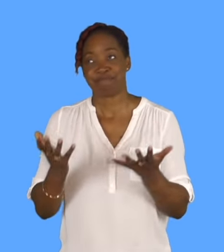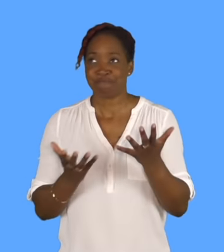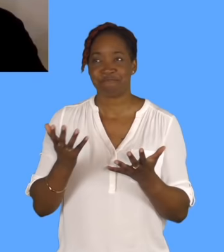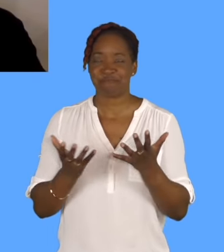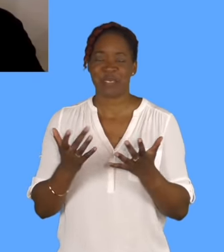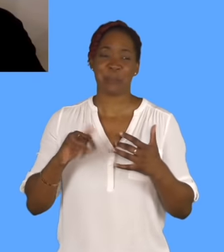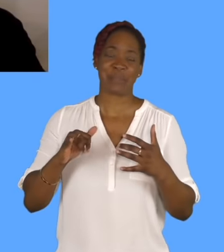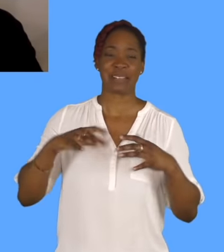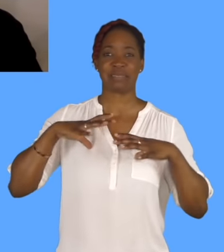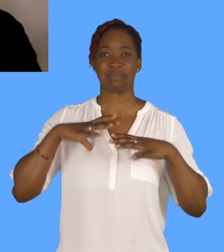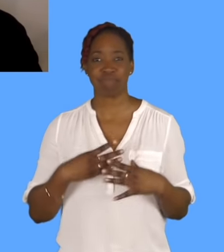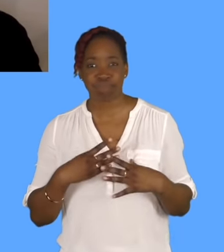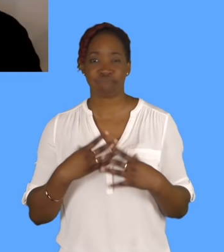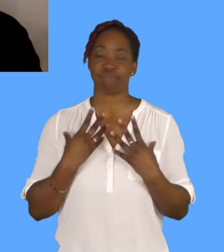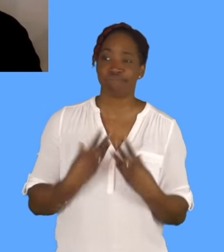it's as good as it gets.